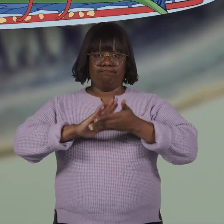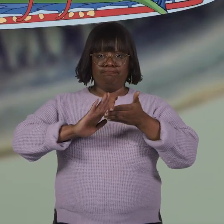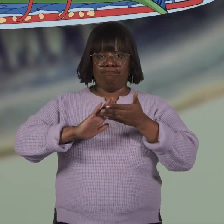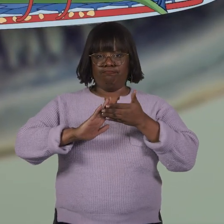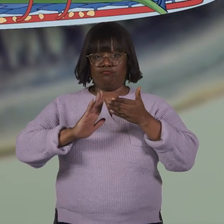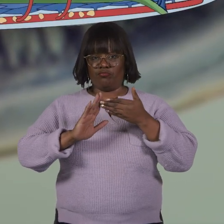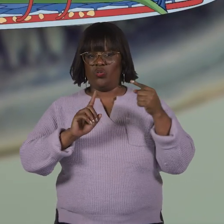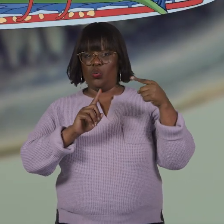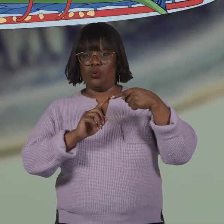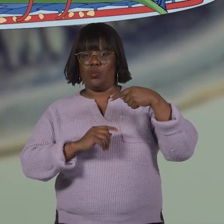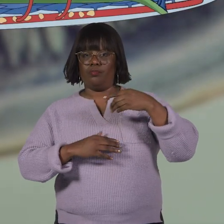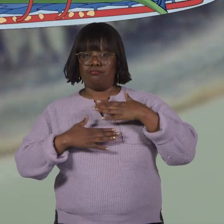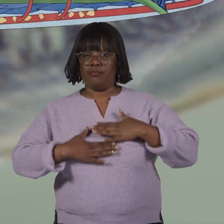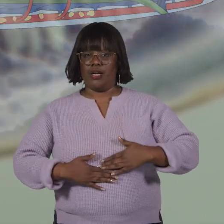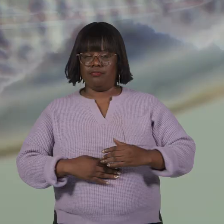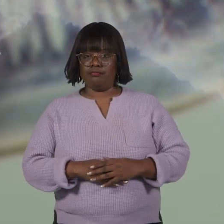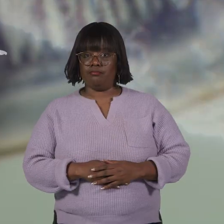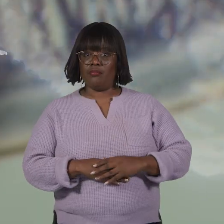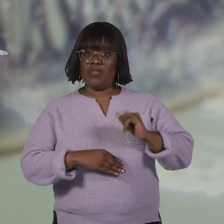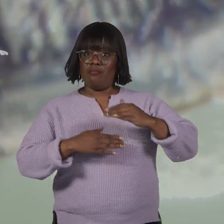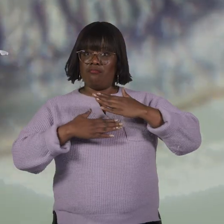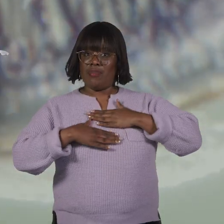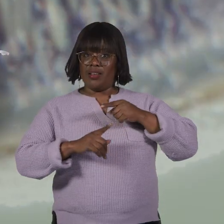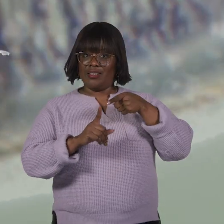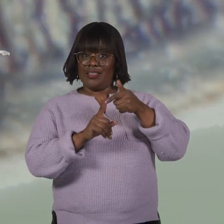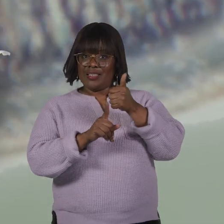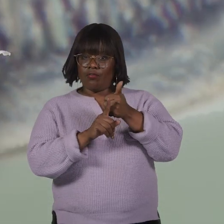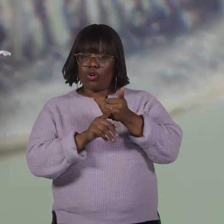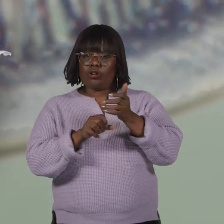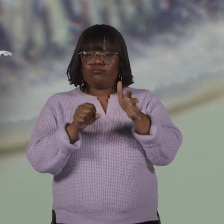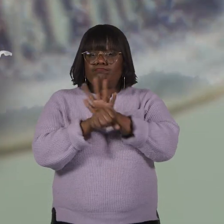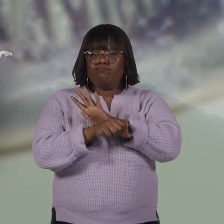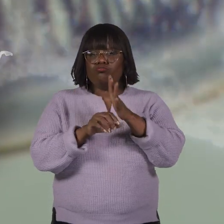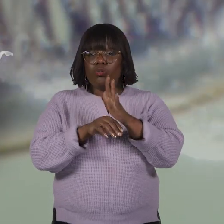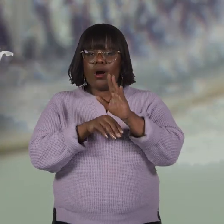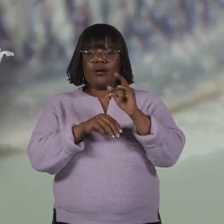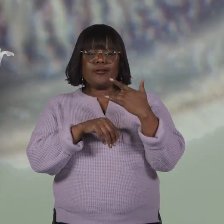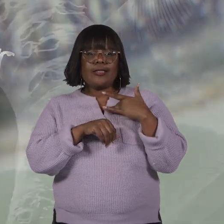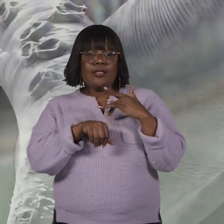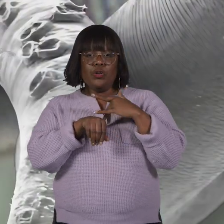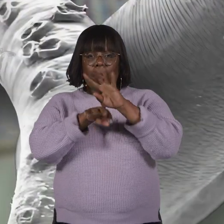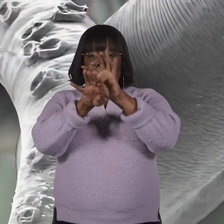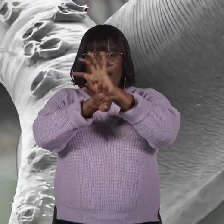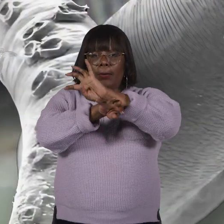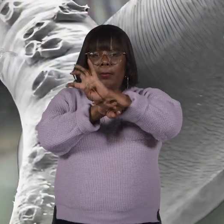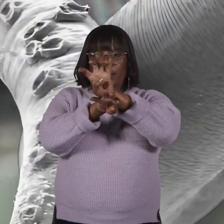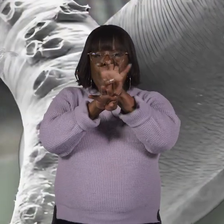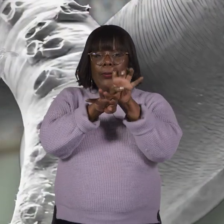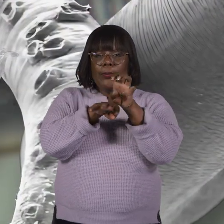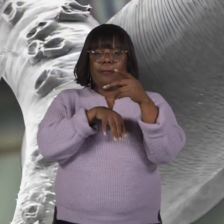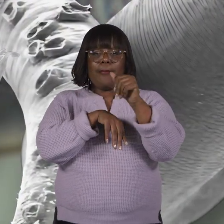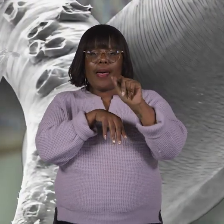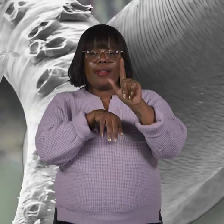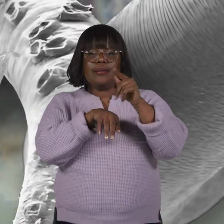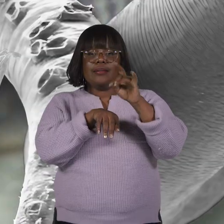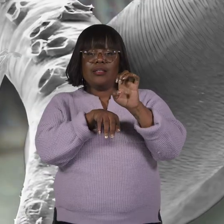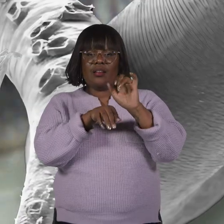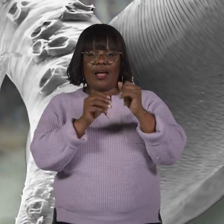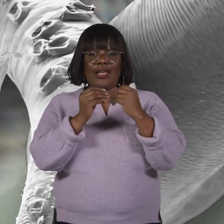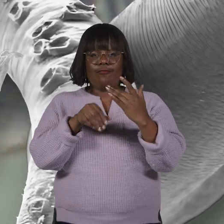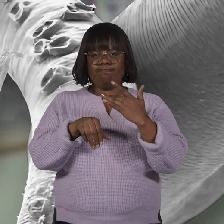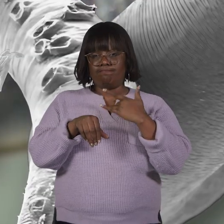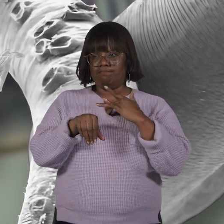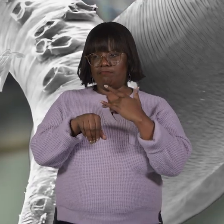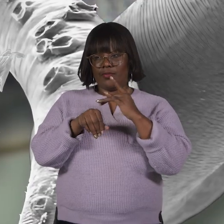down the body of a nematode. A nematode's body is covered in numerous sensory bristles and papillae, which